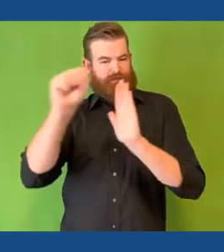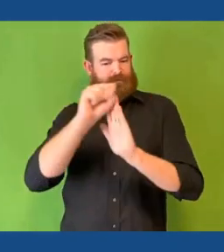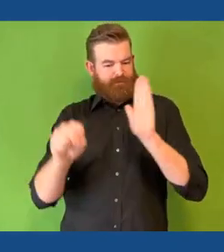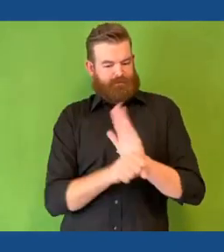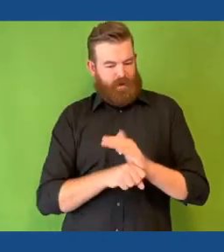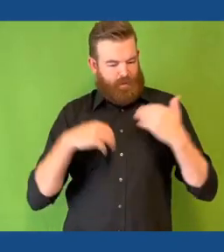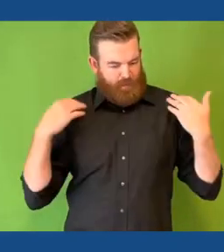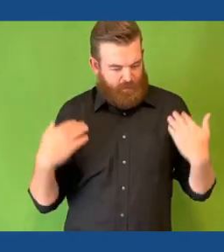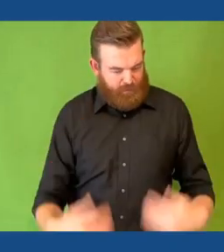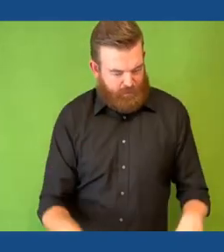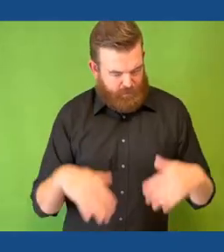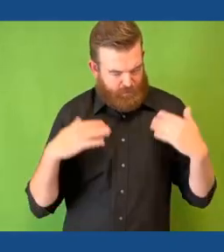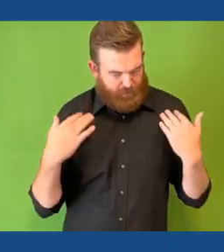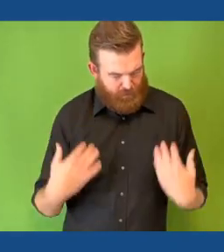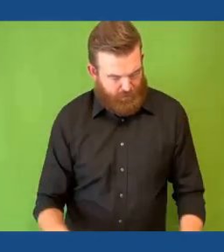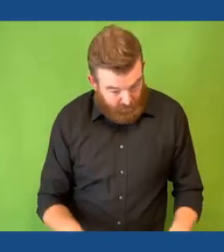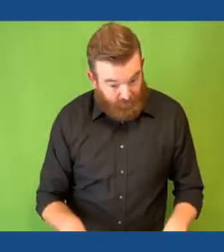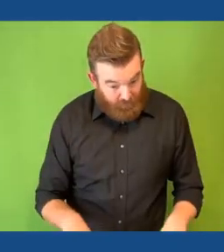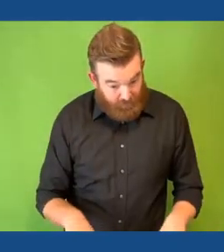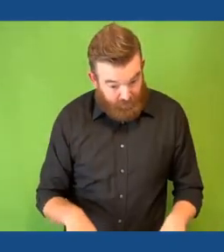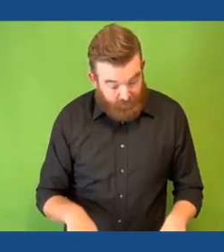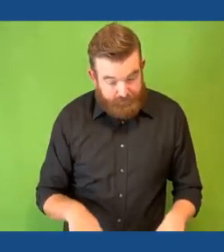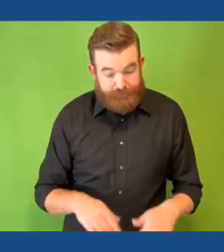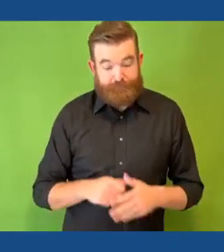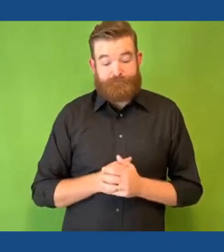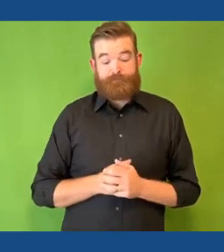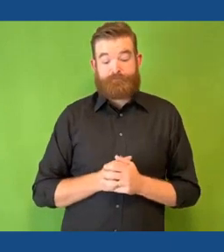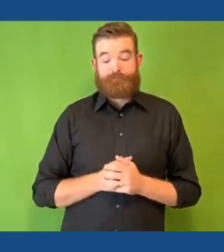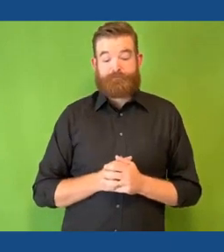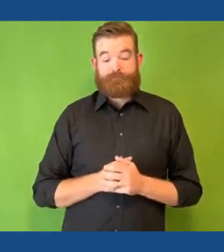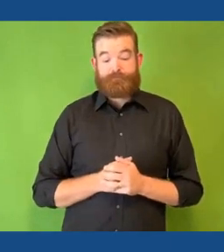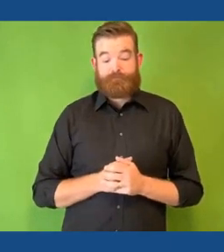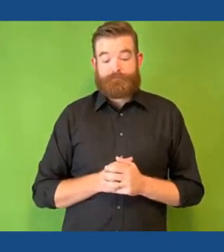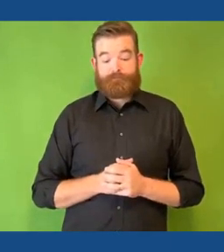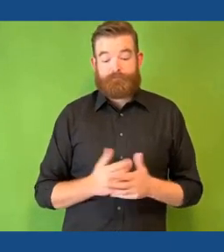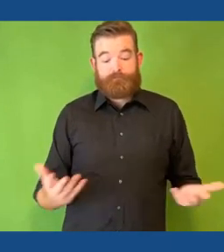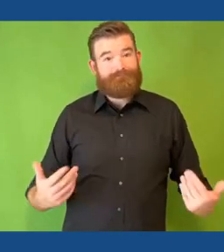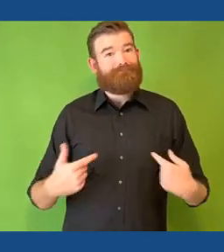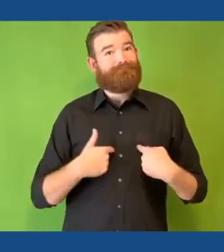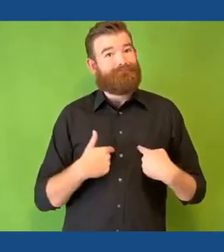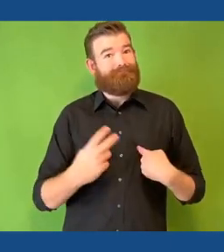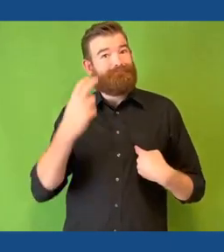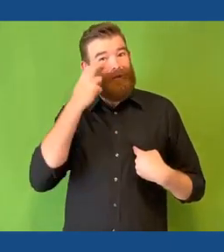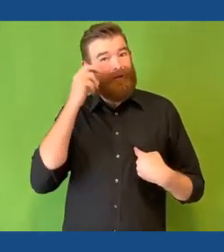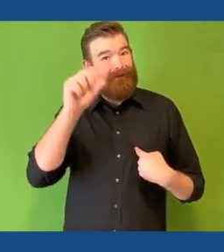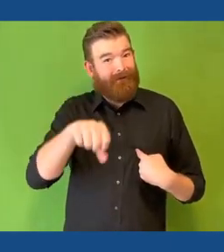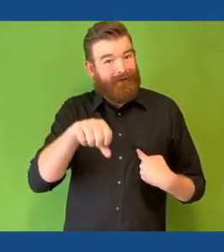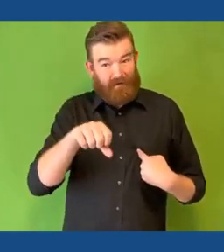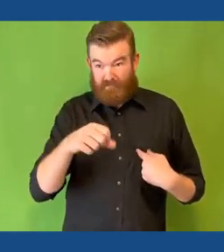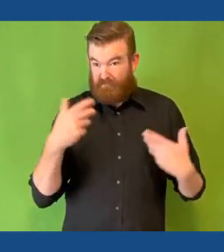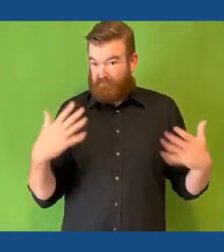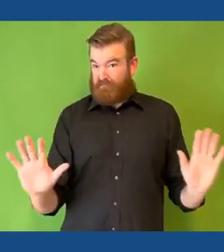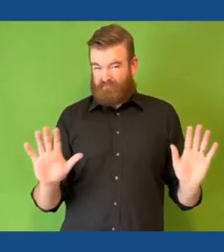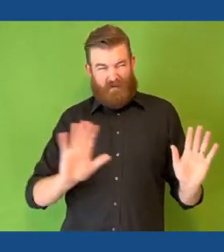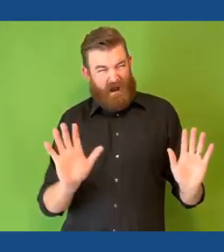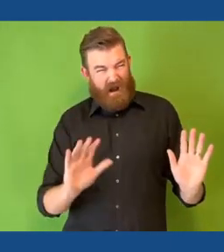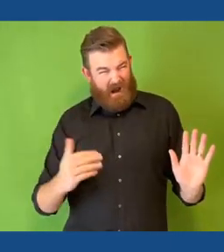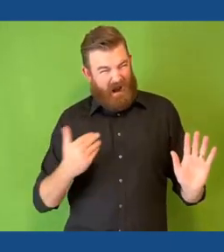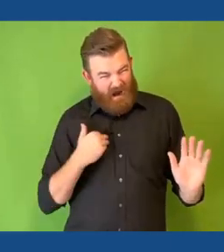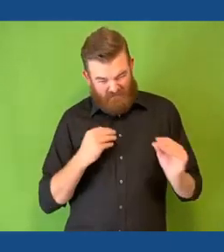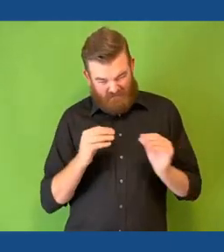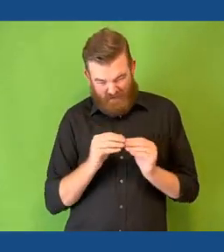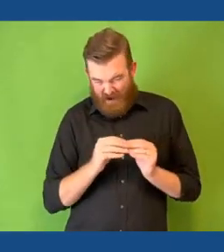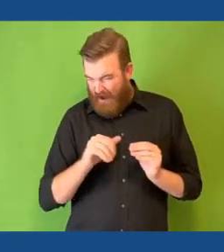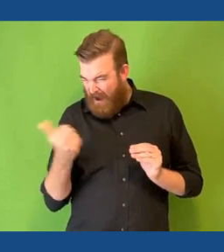that add to the rich history of our state. I have a characteristic blindness which